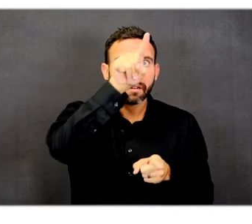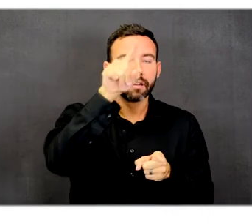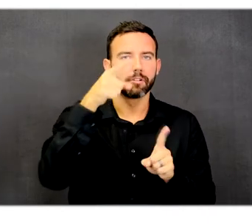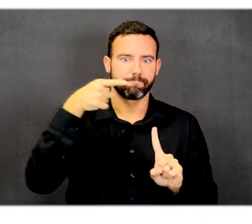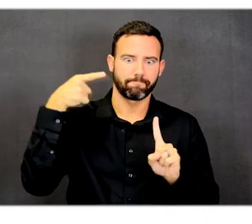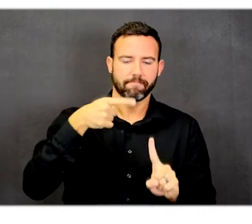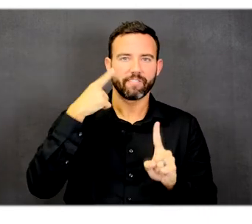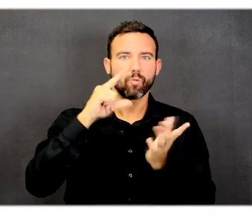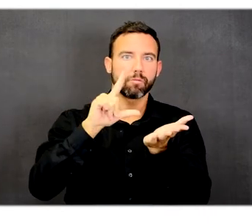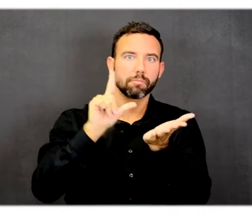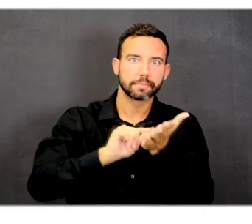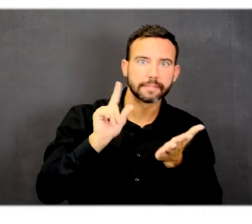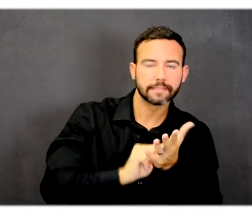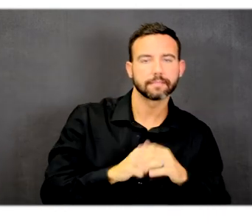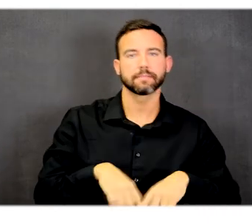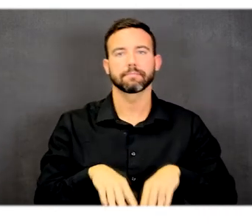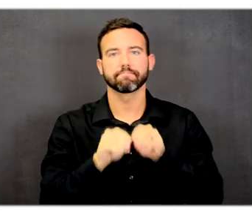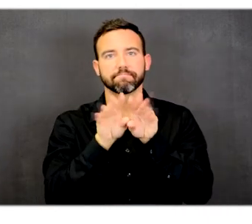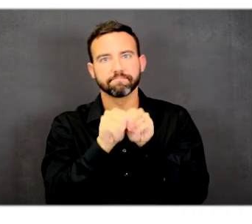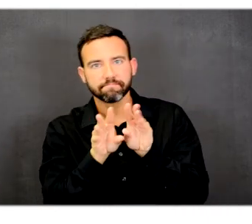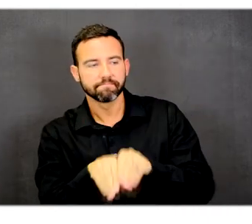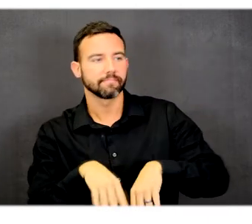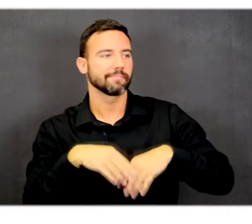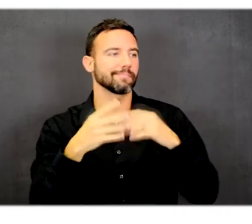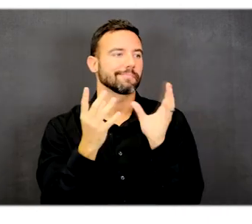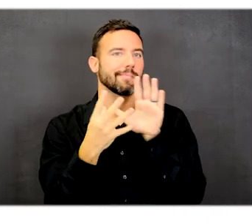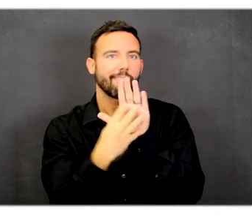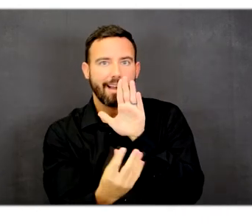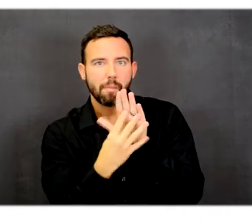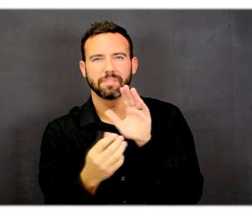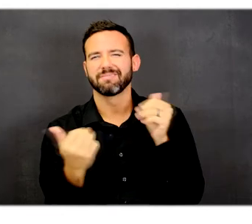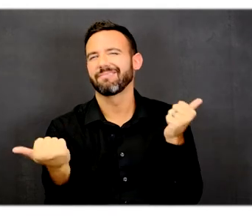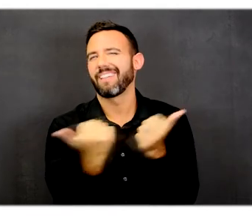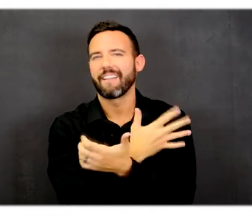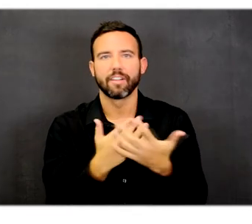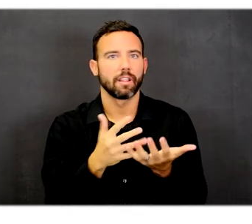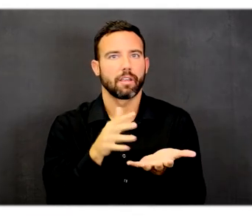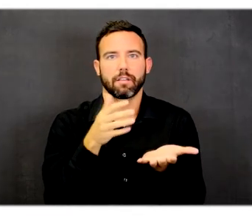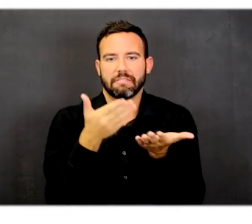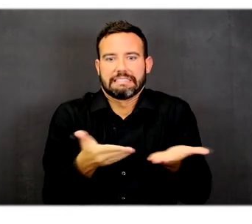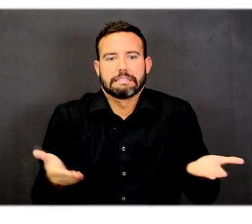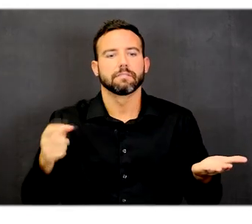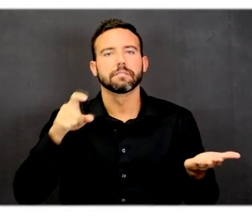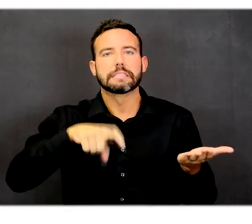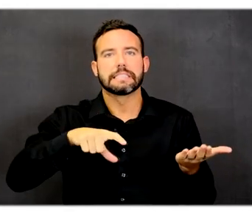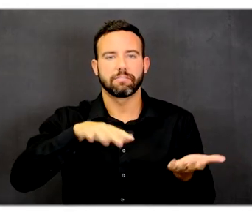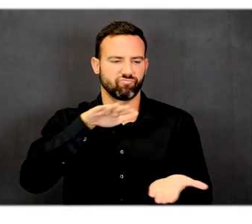Plotters, printers, copiers, and supplies are located here on every floor.